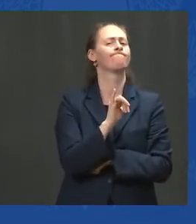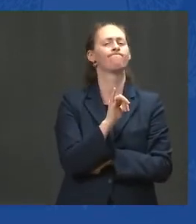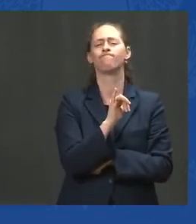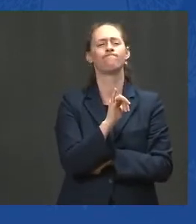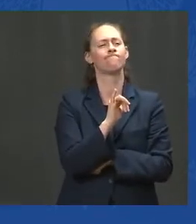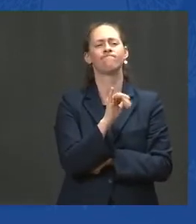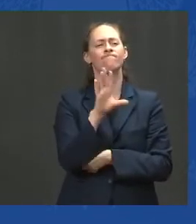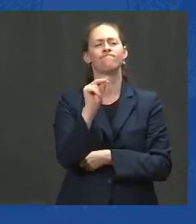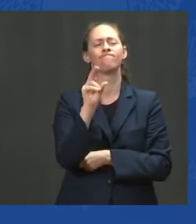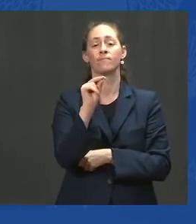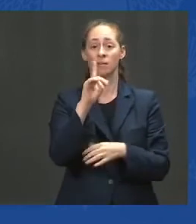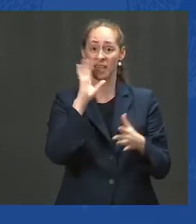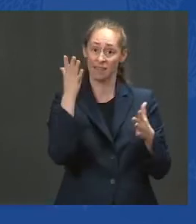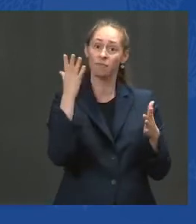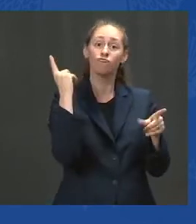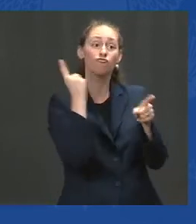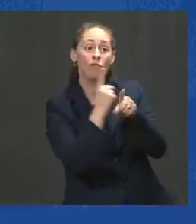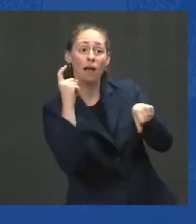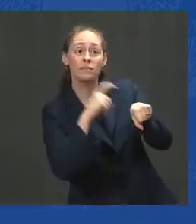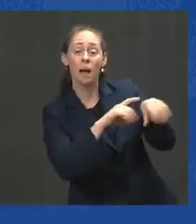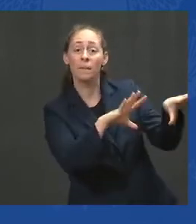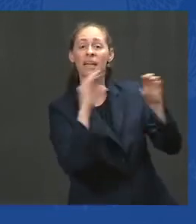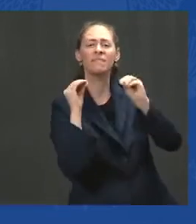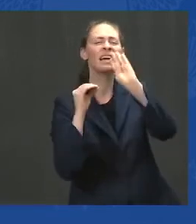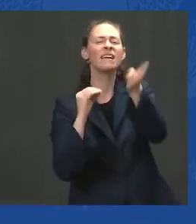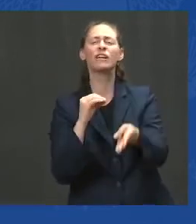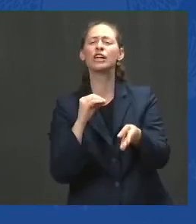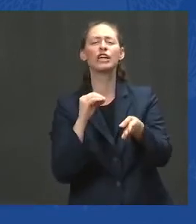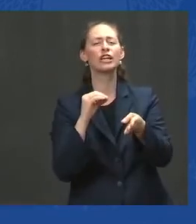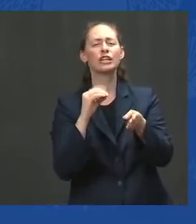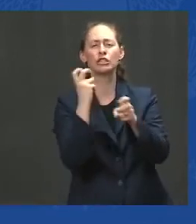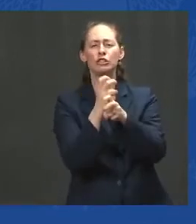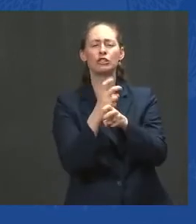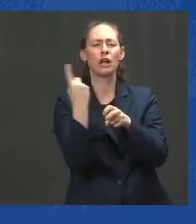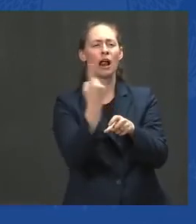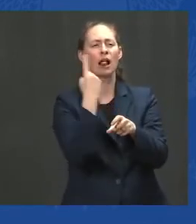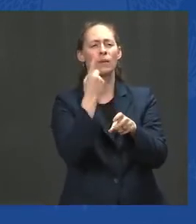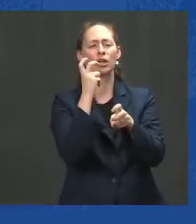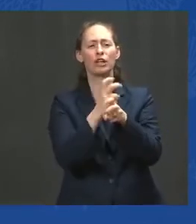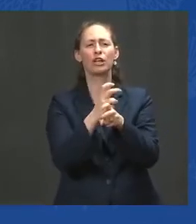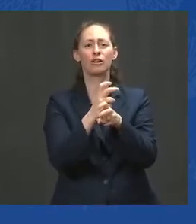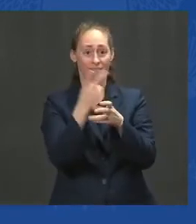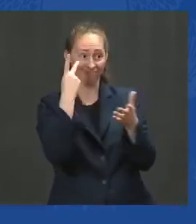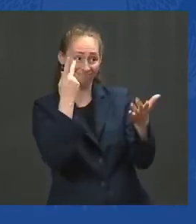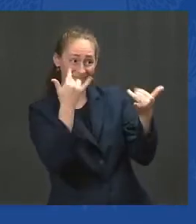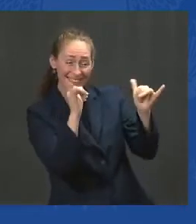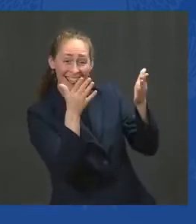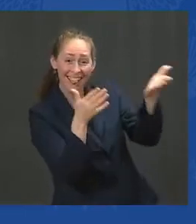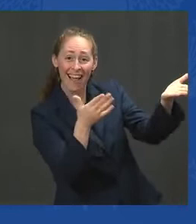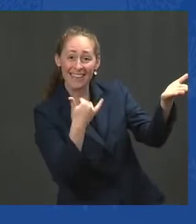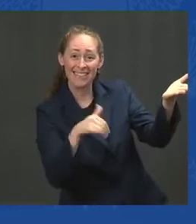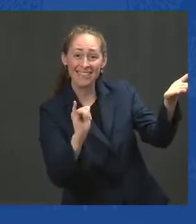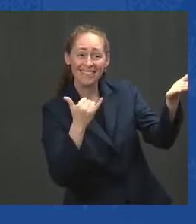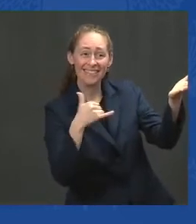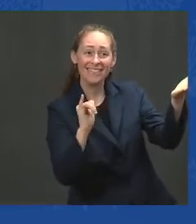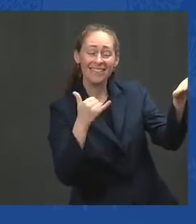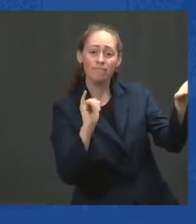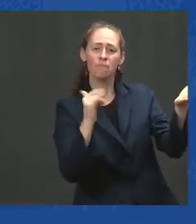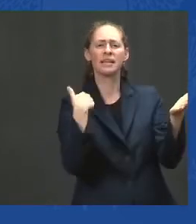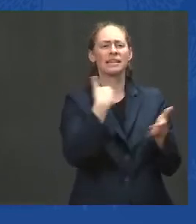U.S. forces. That's why we're still there. We were clear-eyed about the risks.